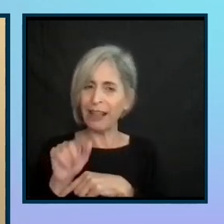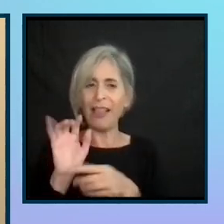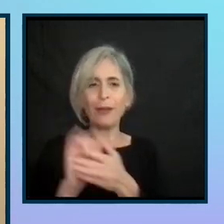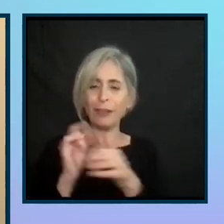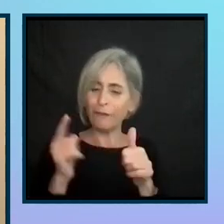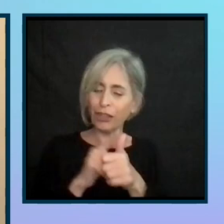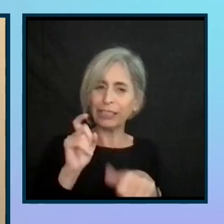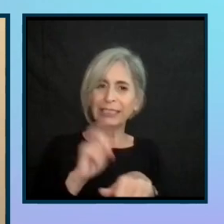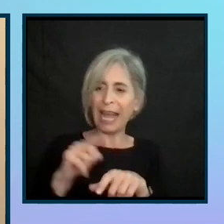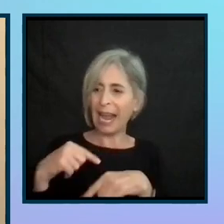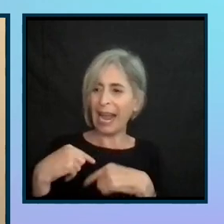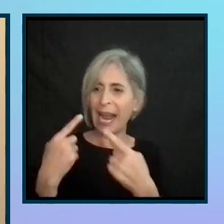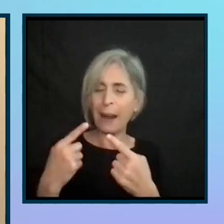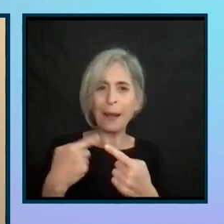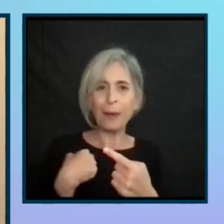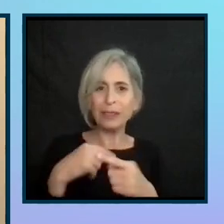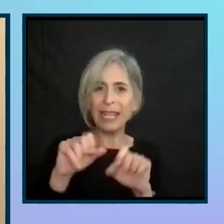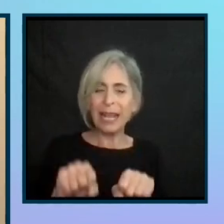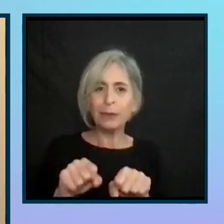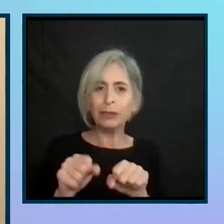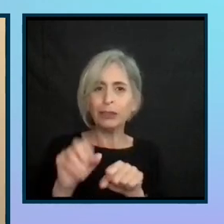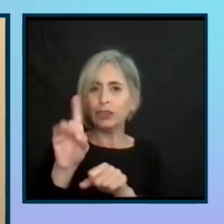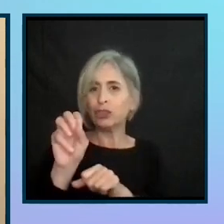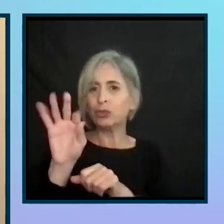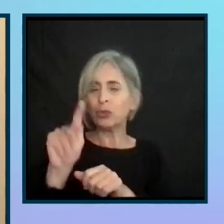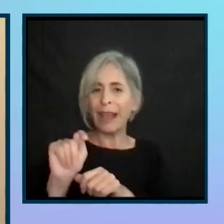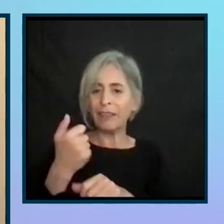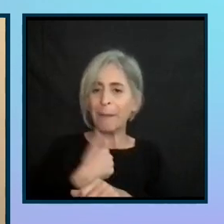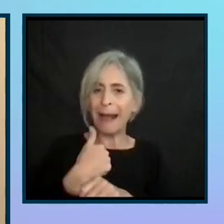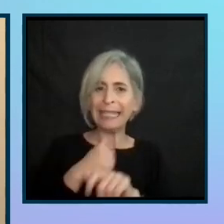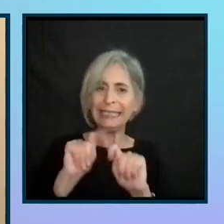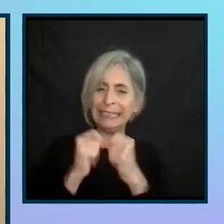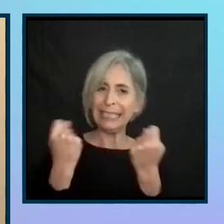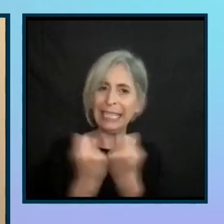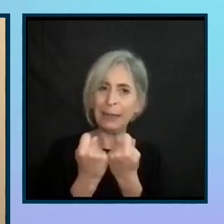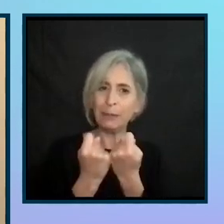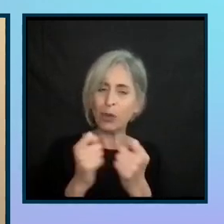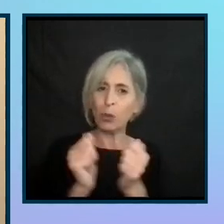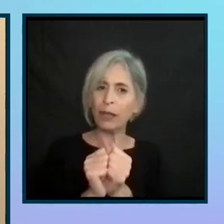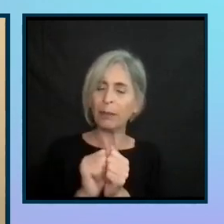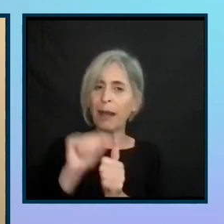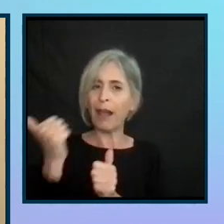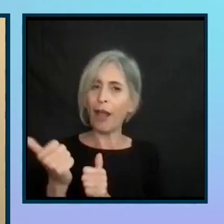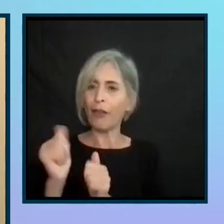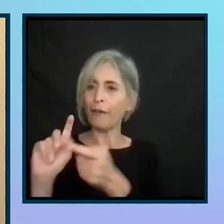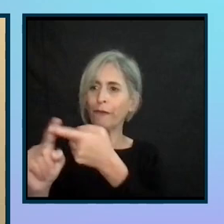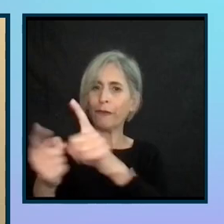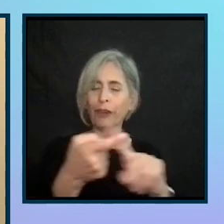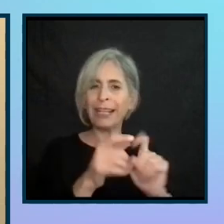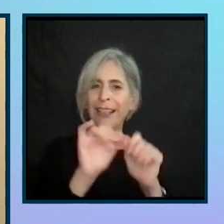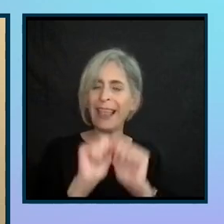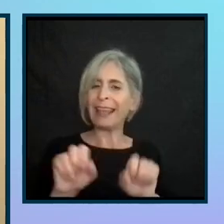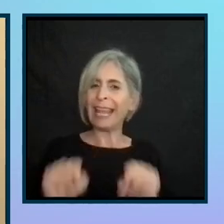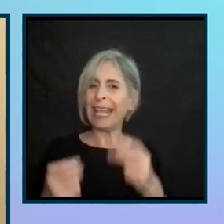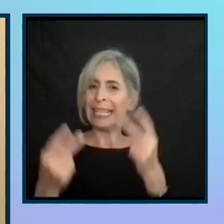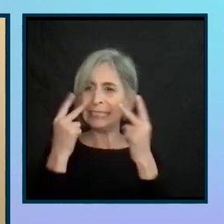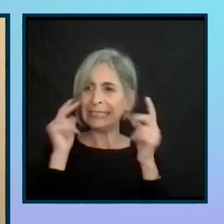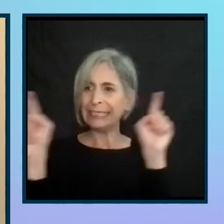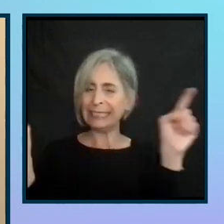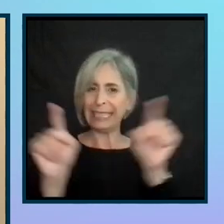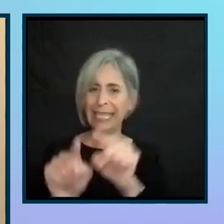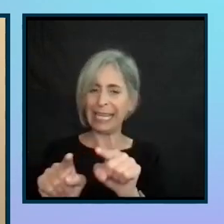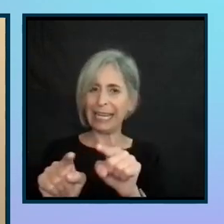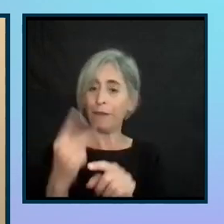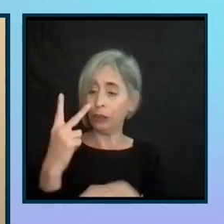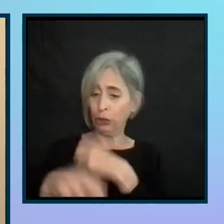the first time that I was ever able to draft my teams with my sighted counterparts. So it was pretty cool. You I did it for about